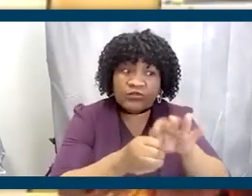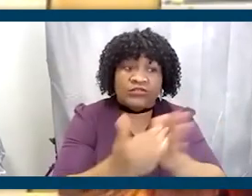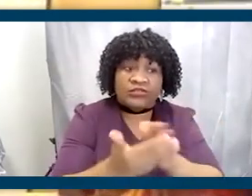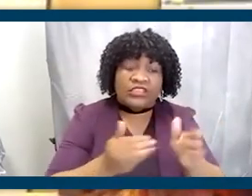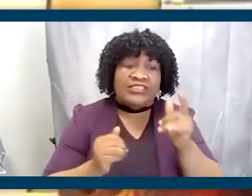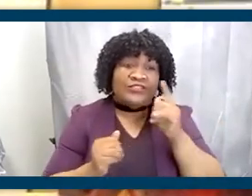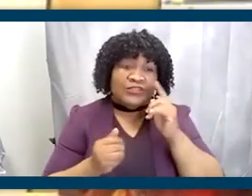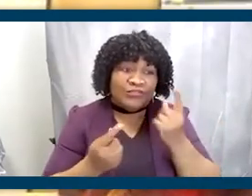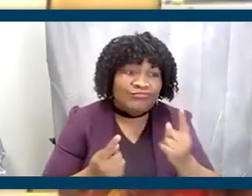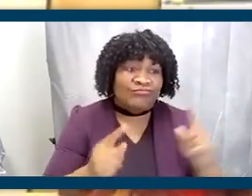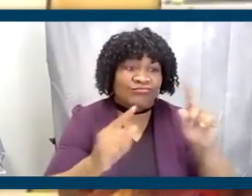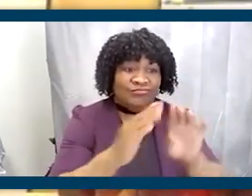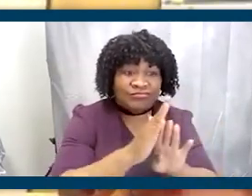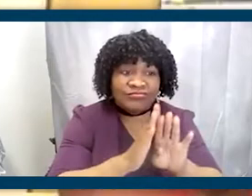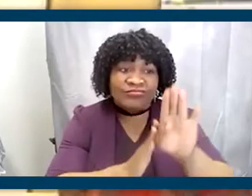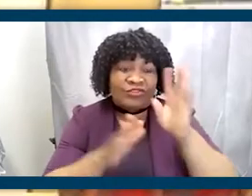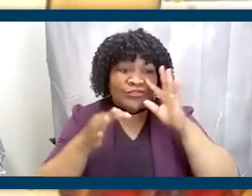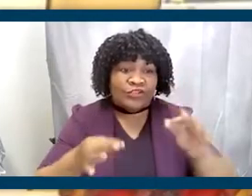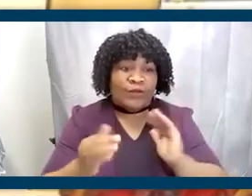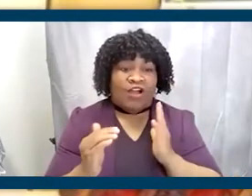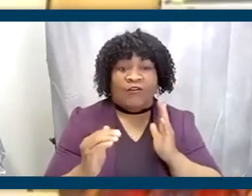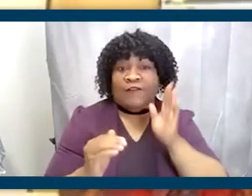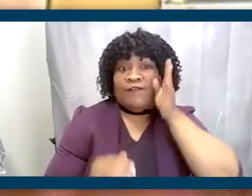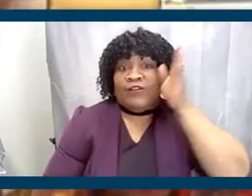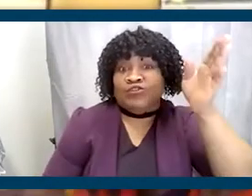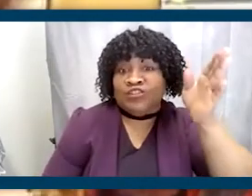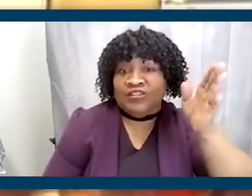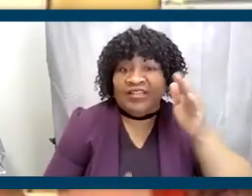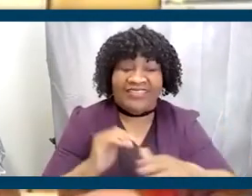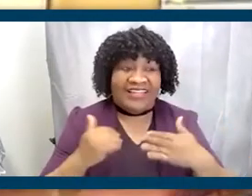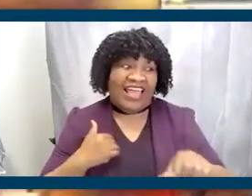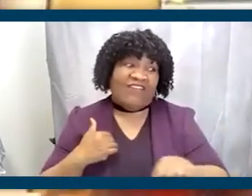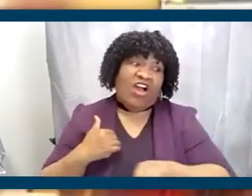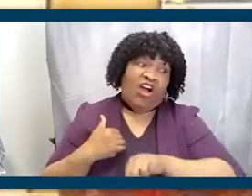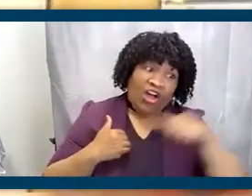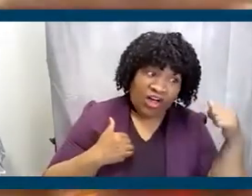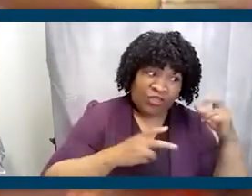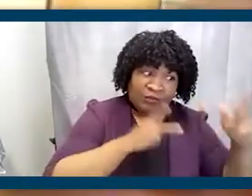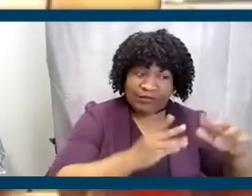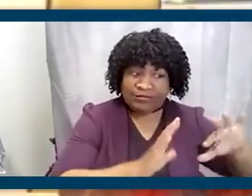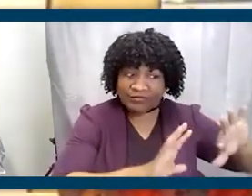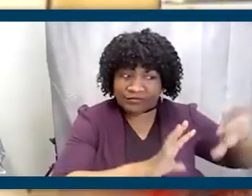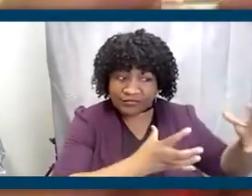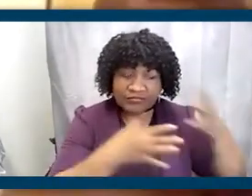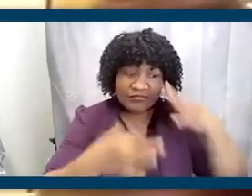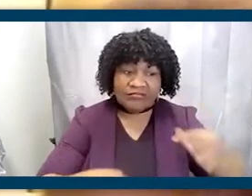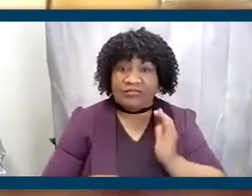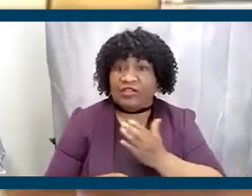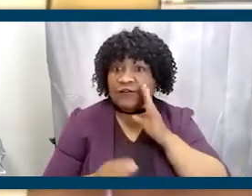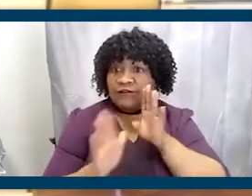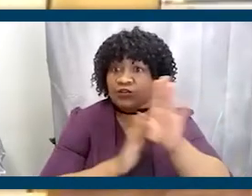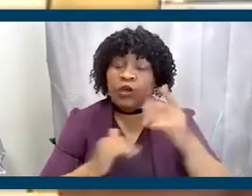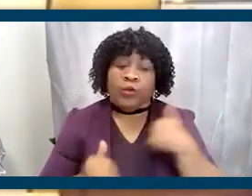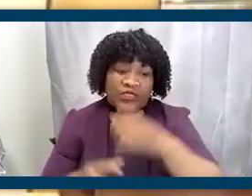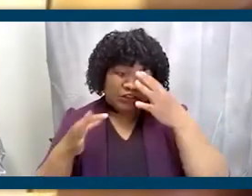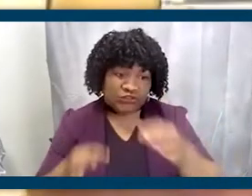make some, some efforts at determining our future, rather than having other people determine our future. we kind of jump to it, but we determine it